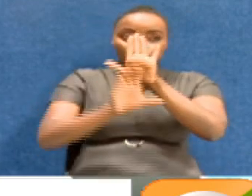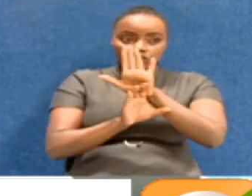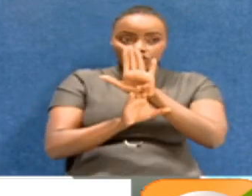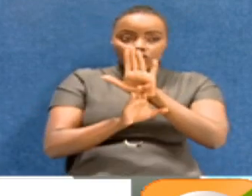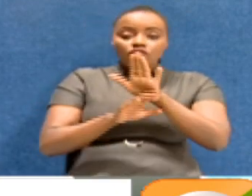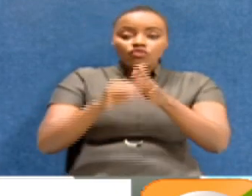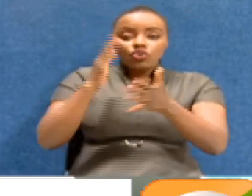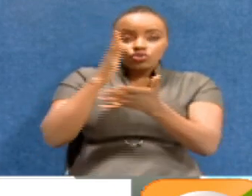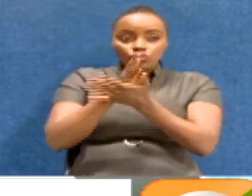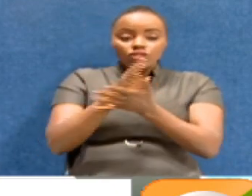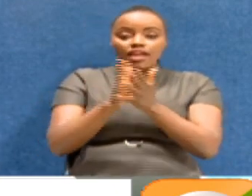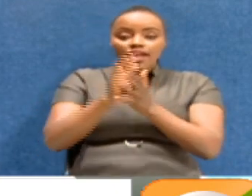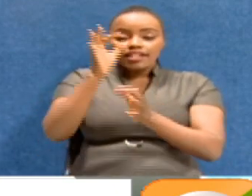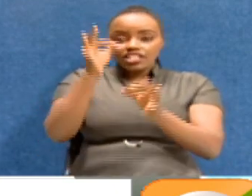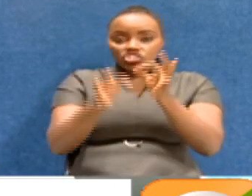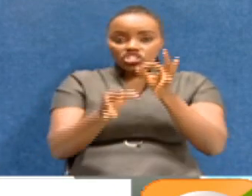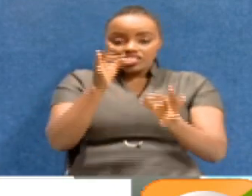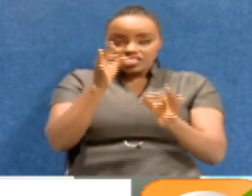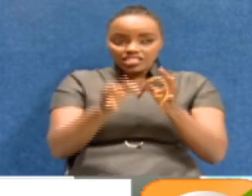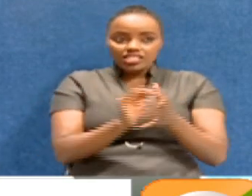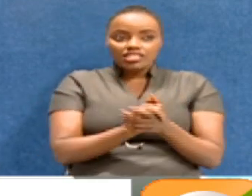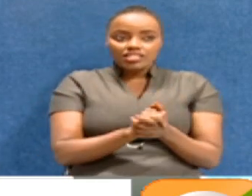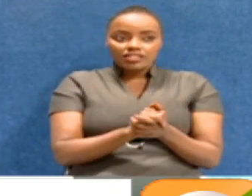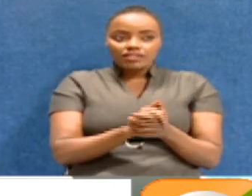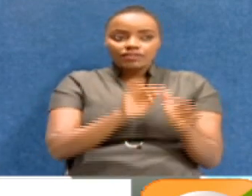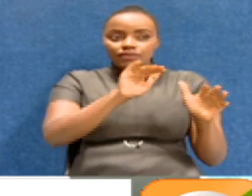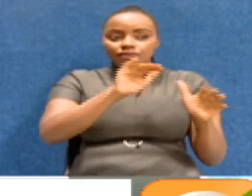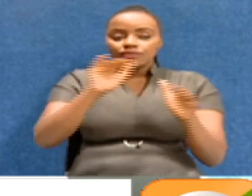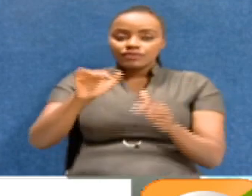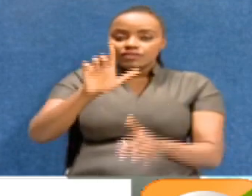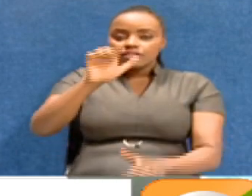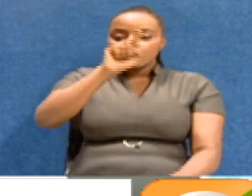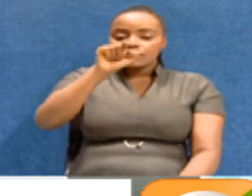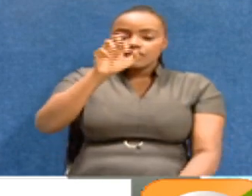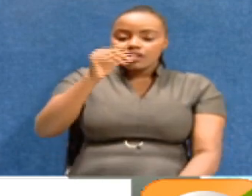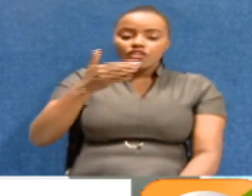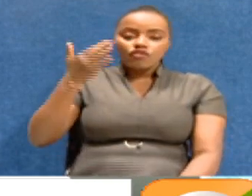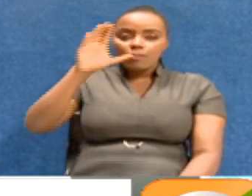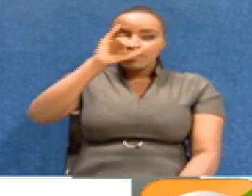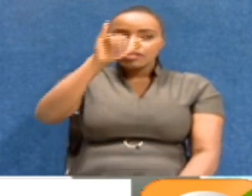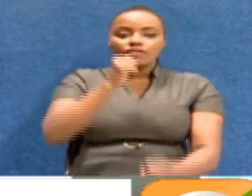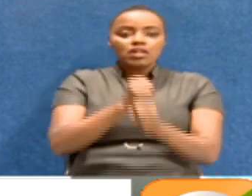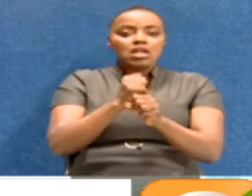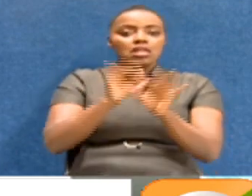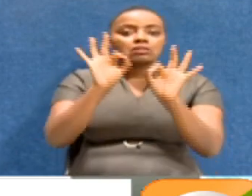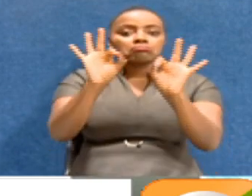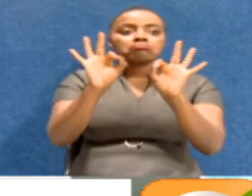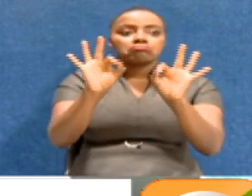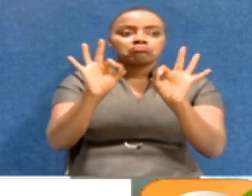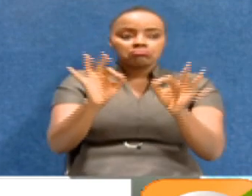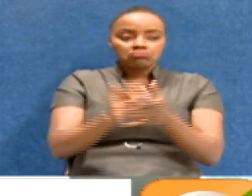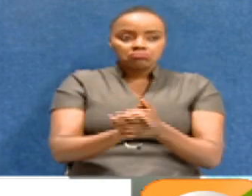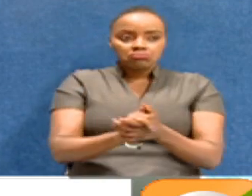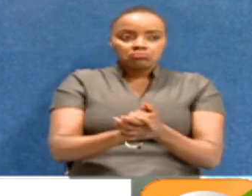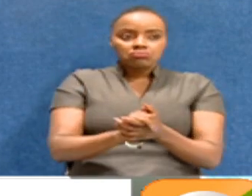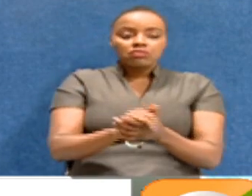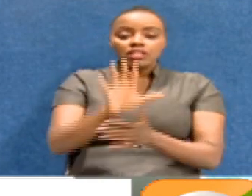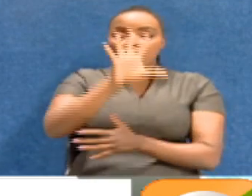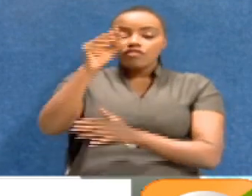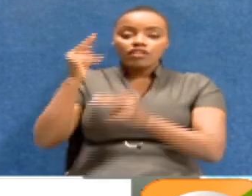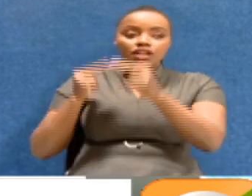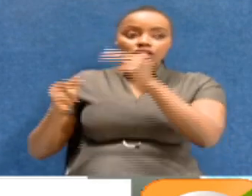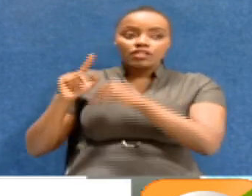standing for the truth and justice. And Engineer Lazaro says, Former CJ Maraga has done well. In African history,